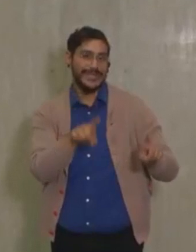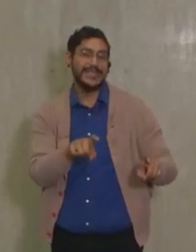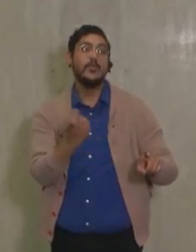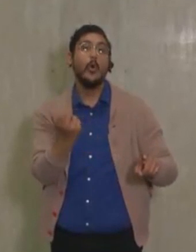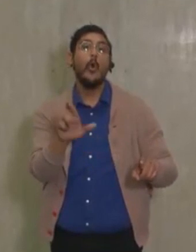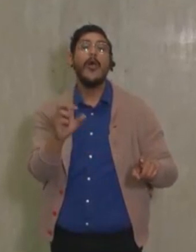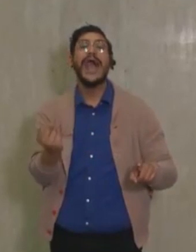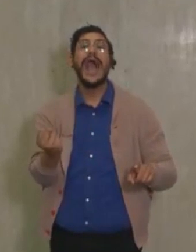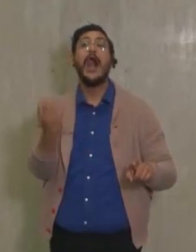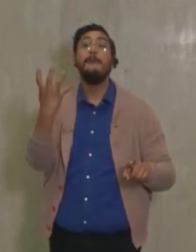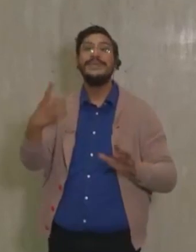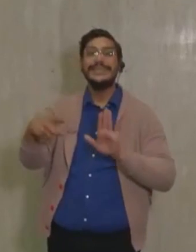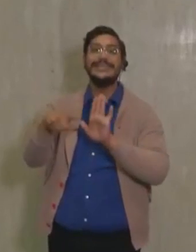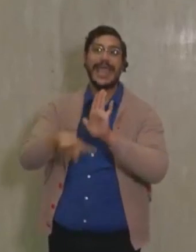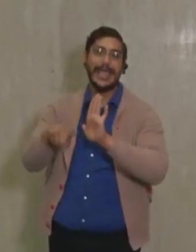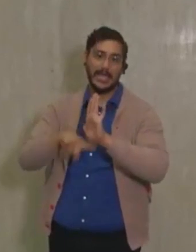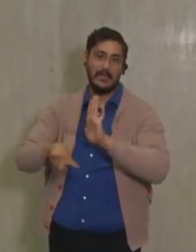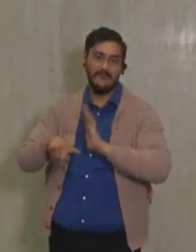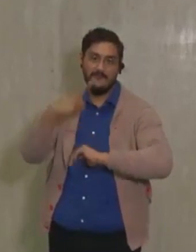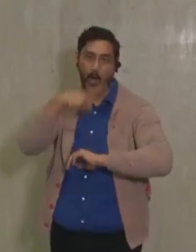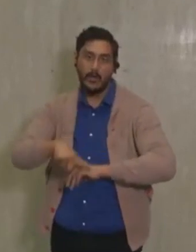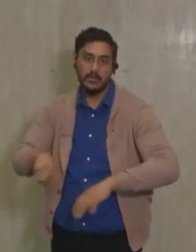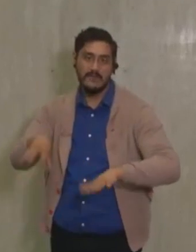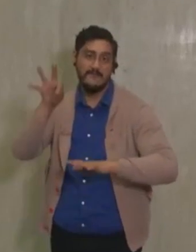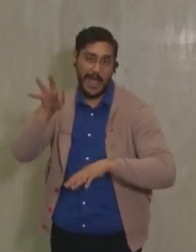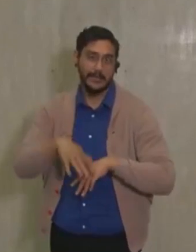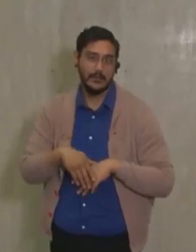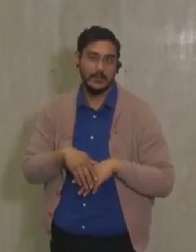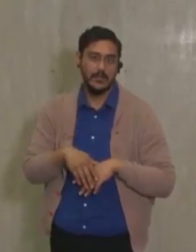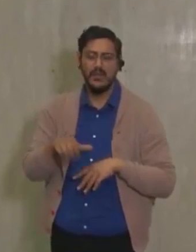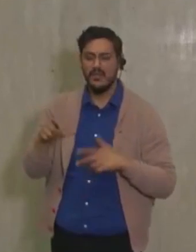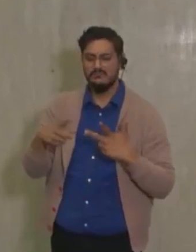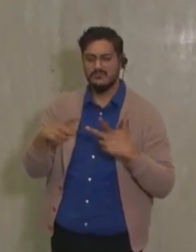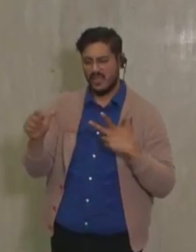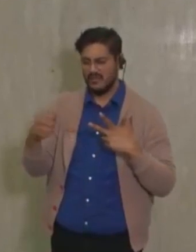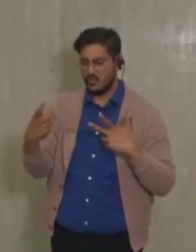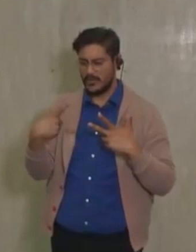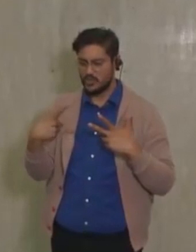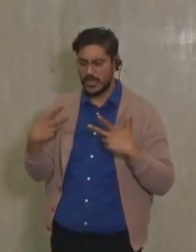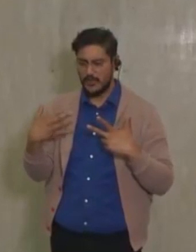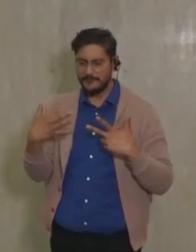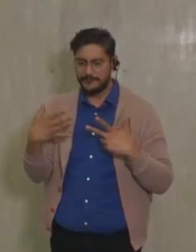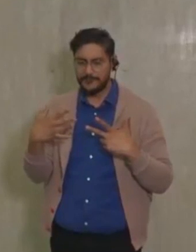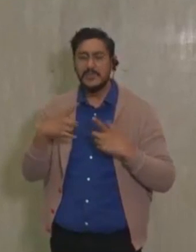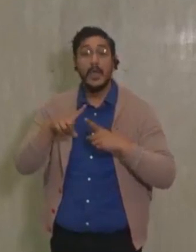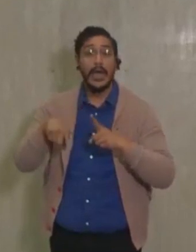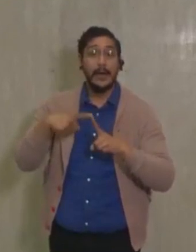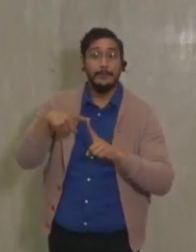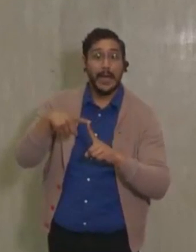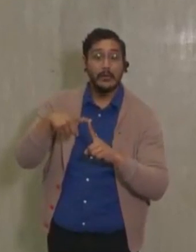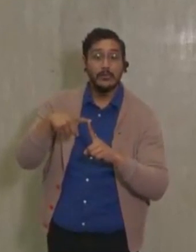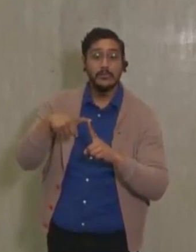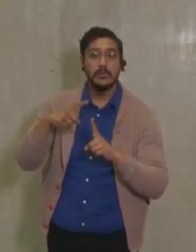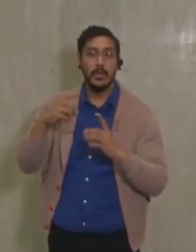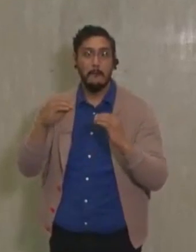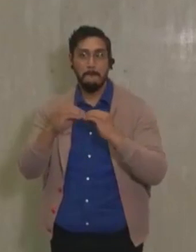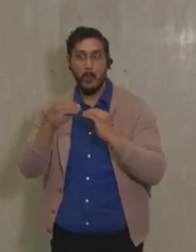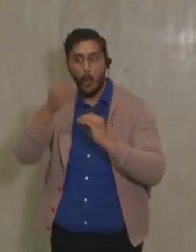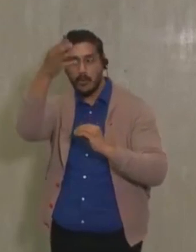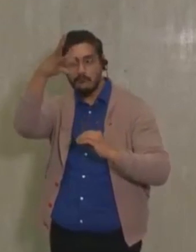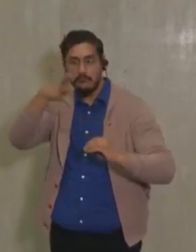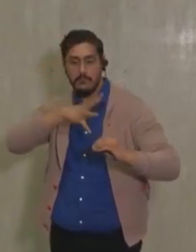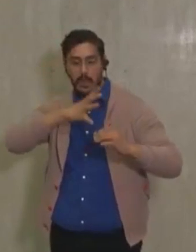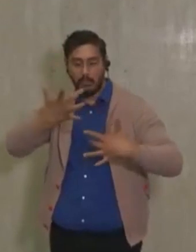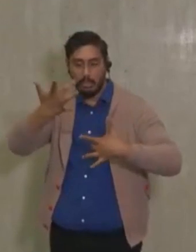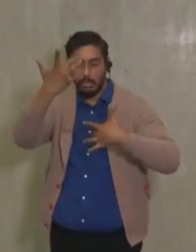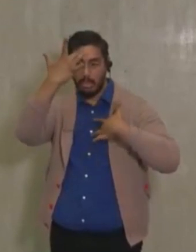negative rate of the test. The other question was, what do we make of the findings that, you know, more men were infected